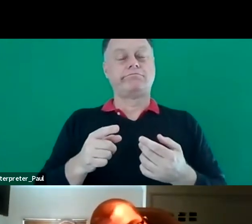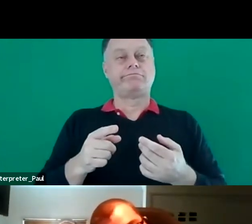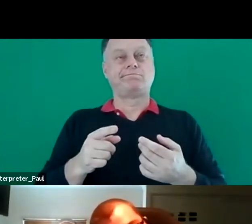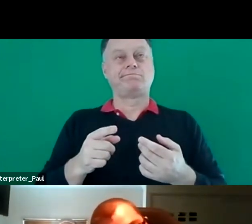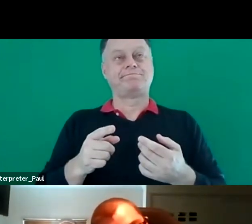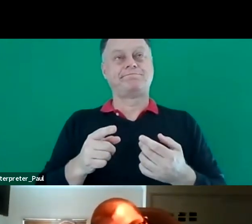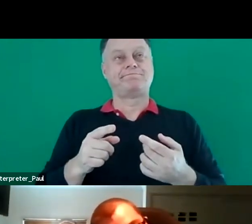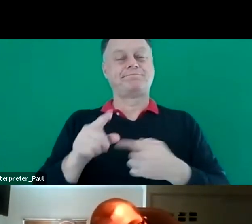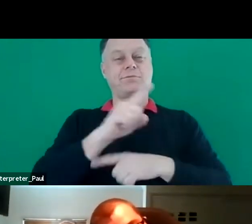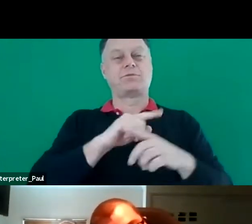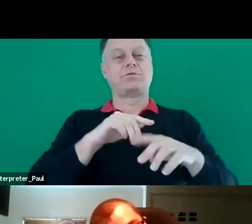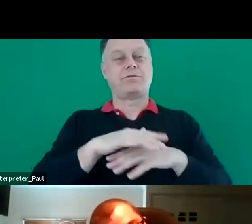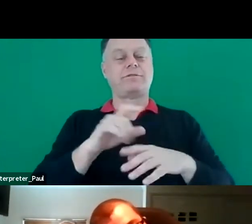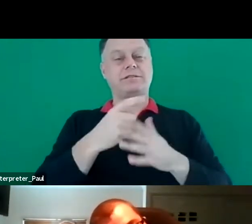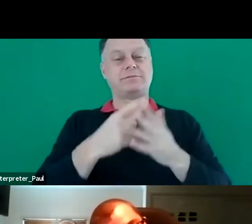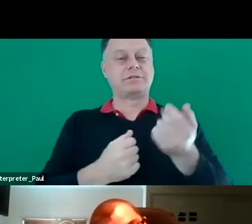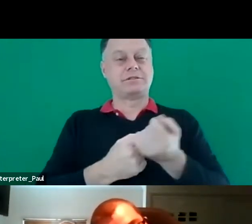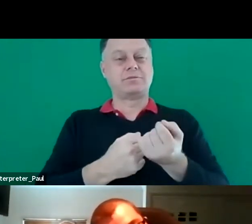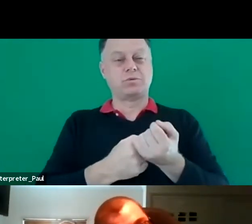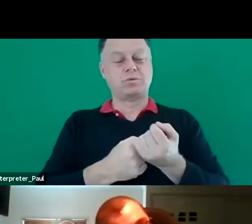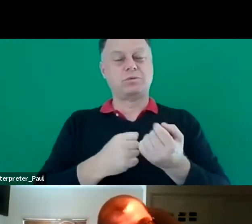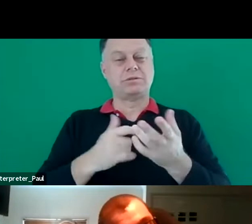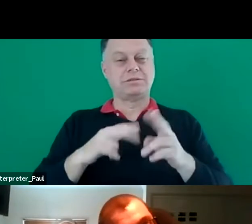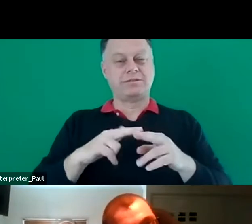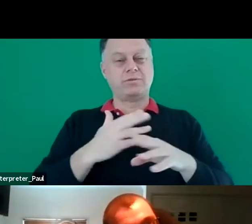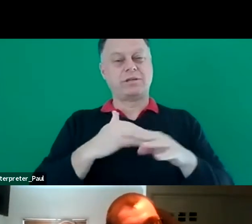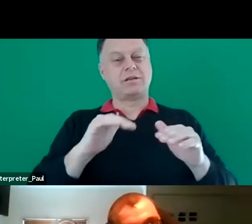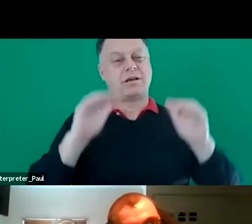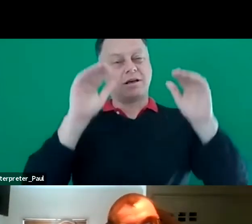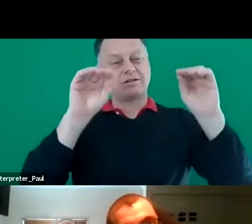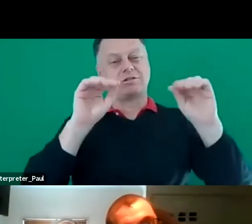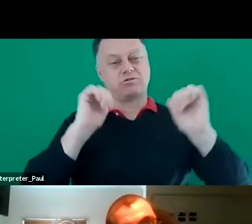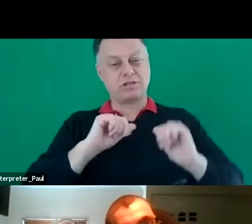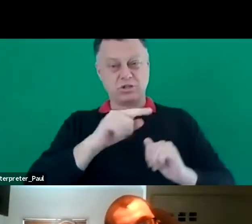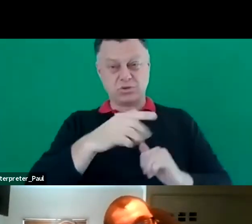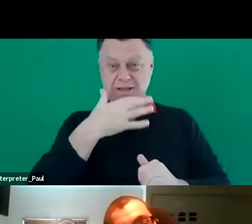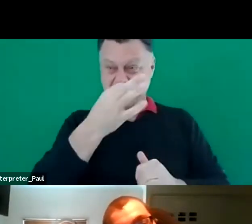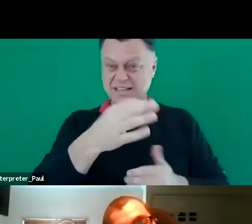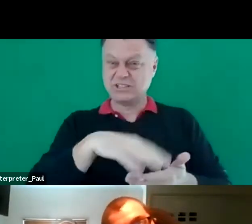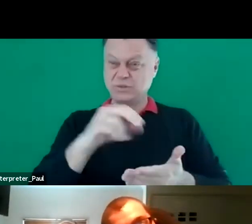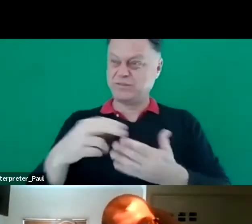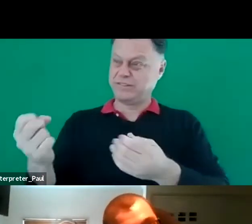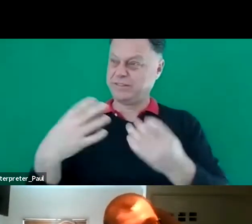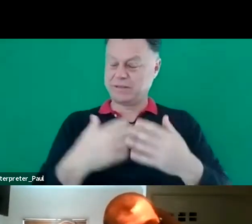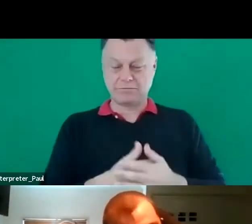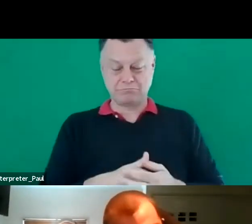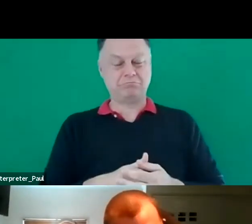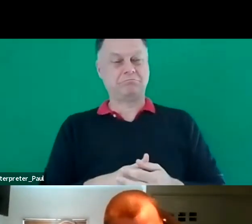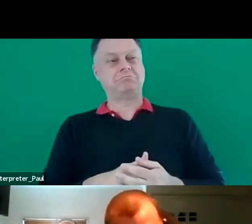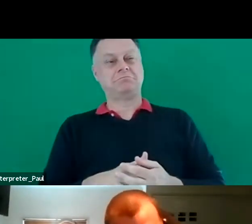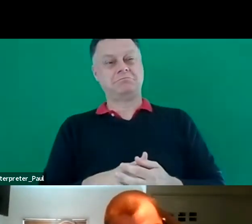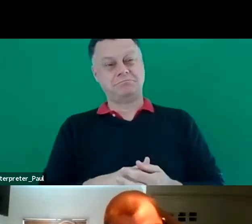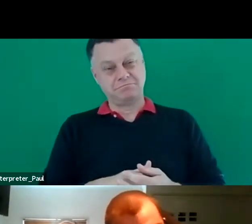staff working in the higher education and training sector, and you actually ask students for feedback. And it's not